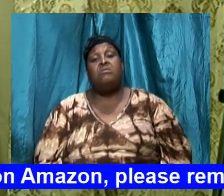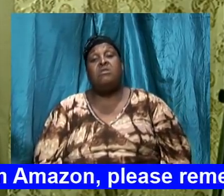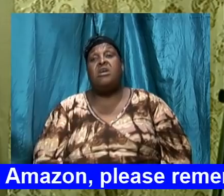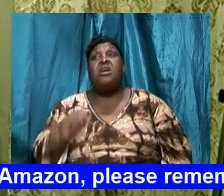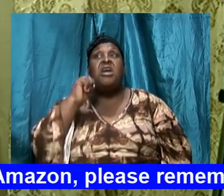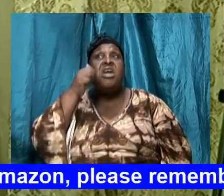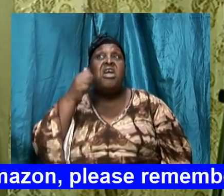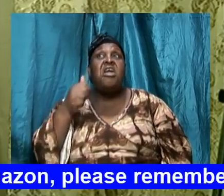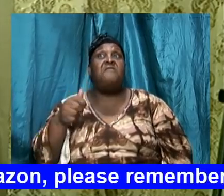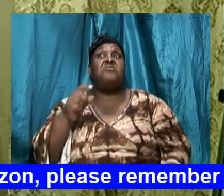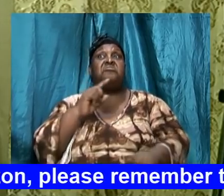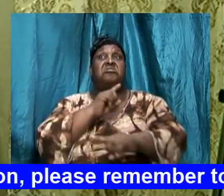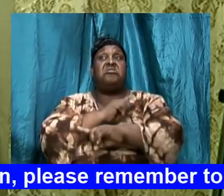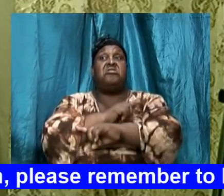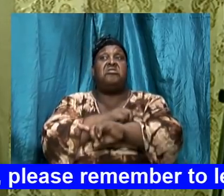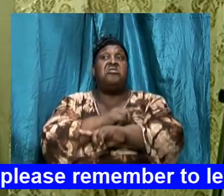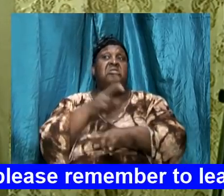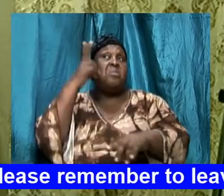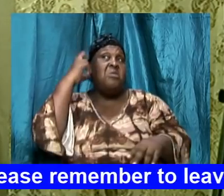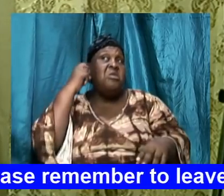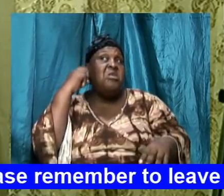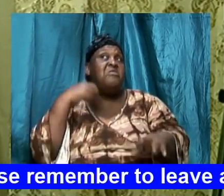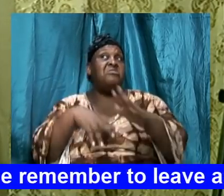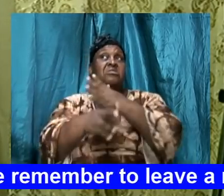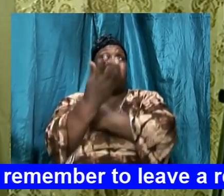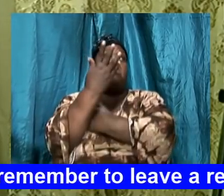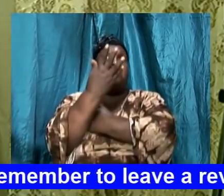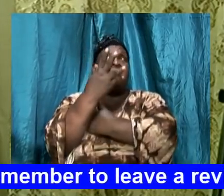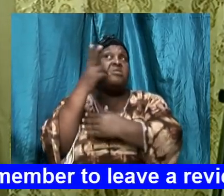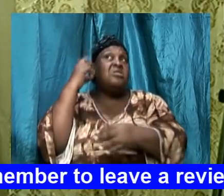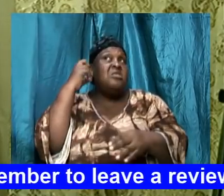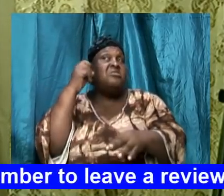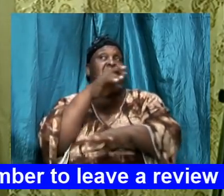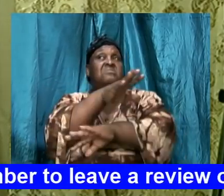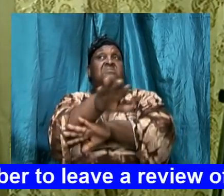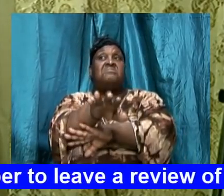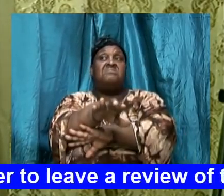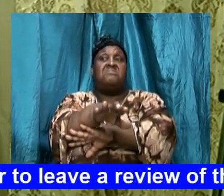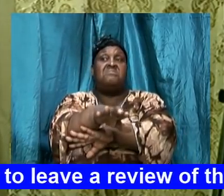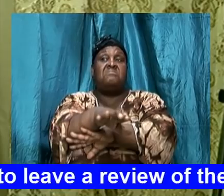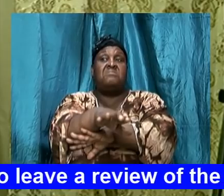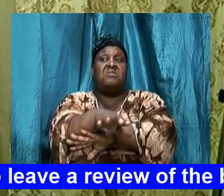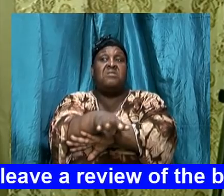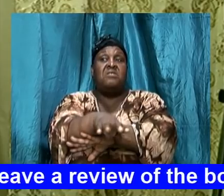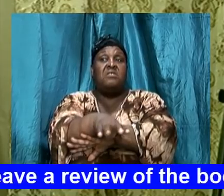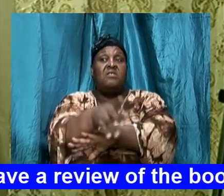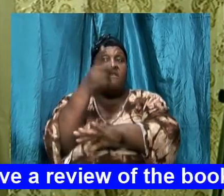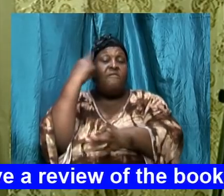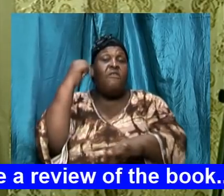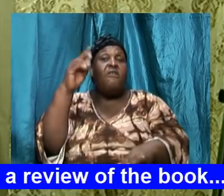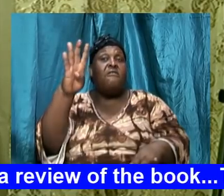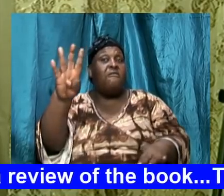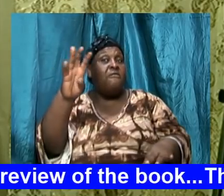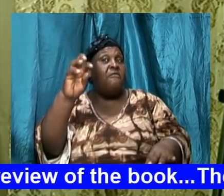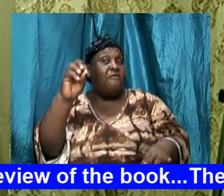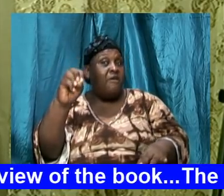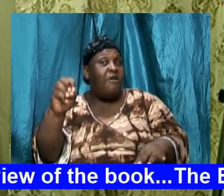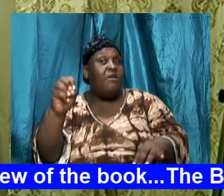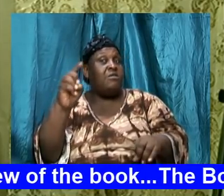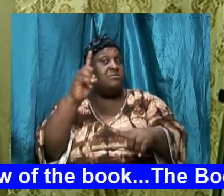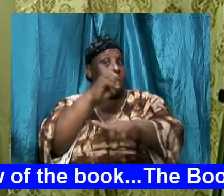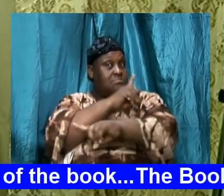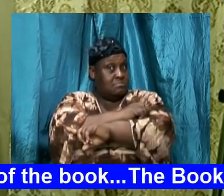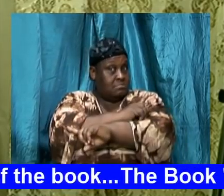they're hearing it in the morning they're hearing it in the night and it is important that we